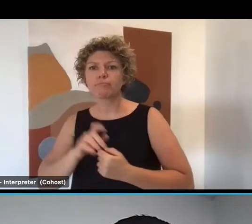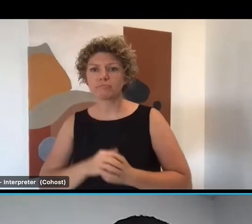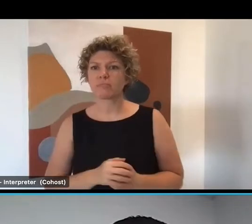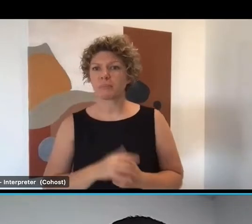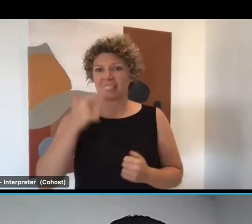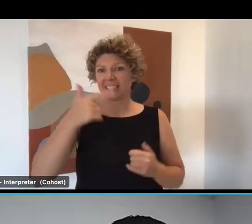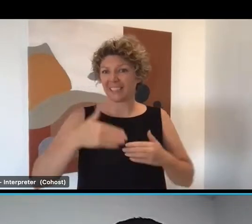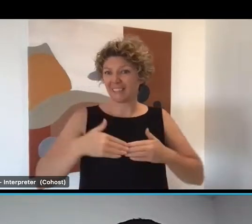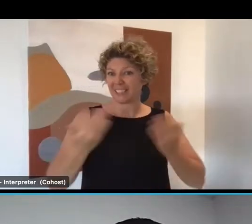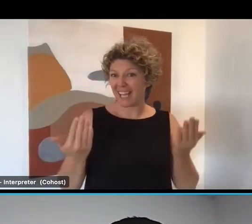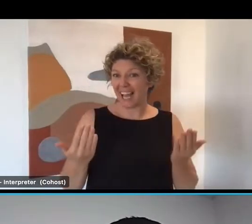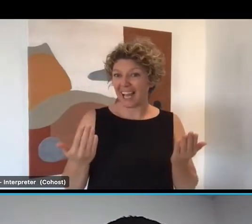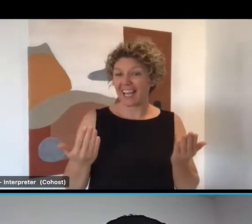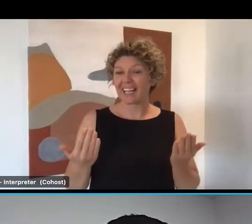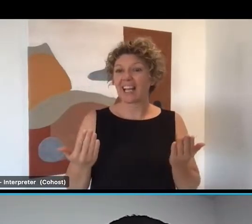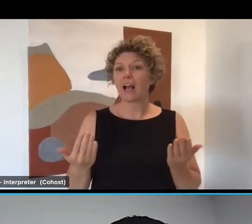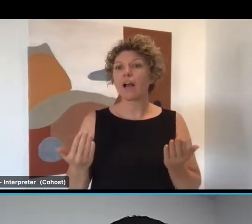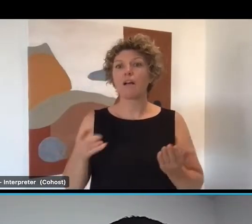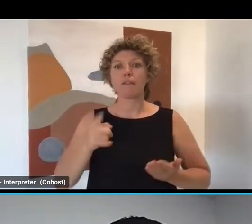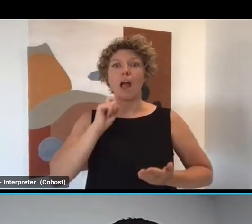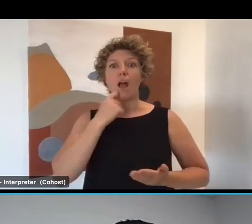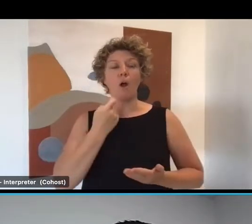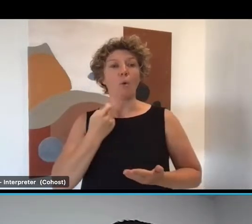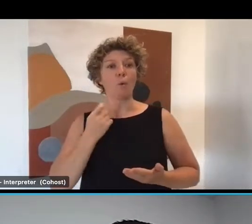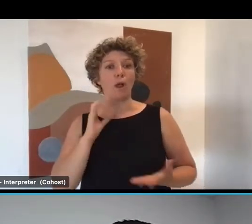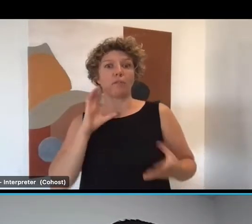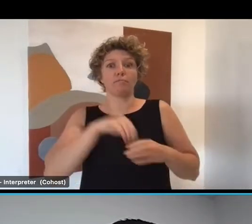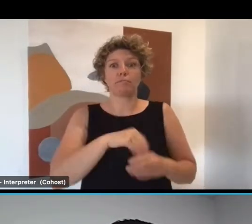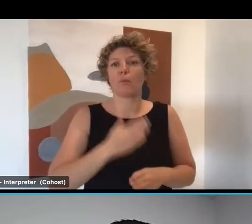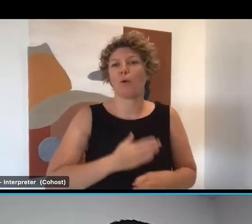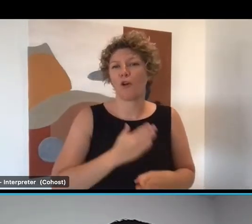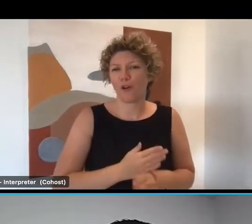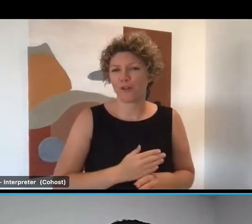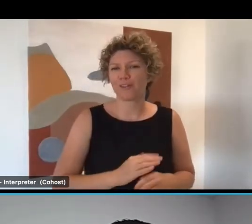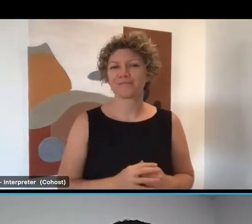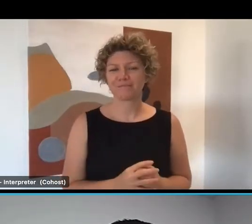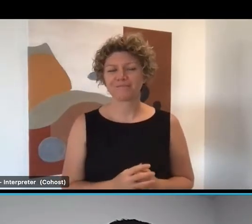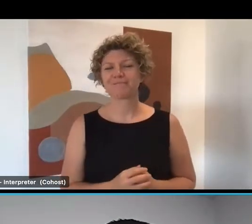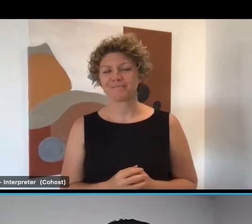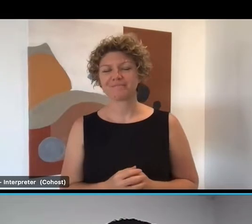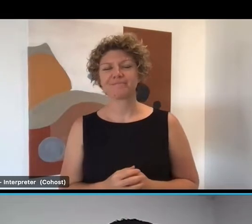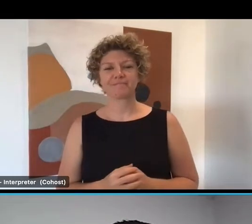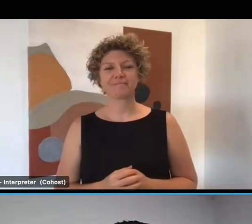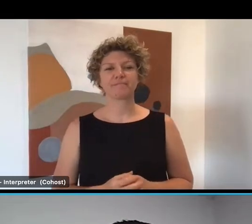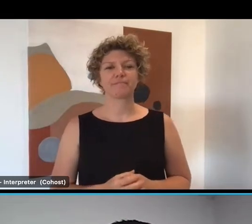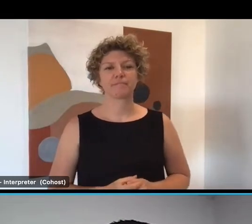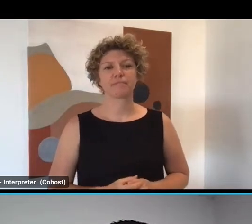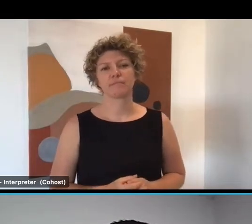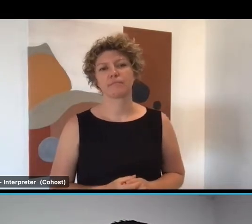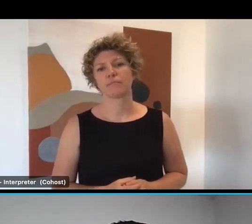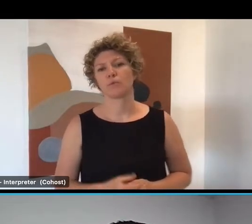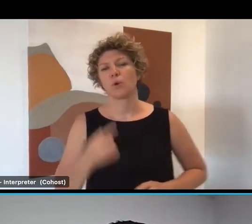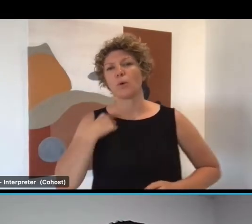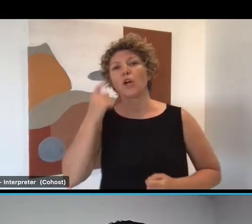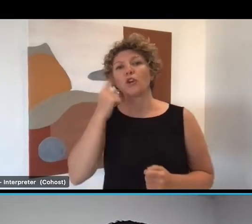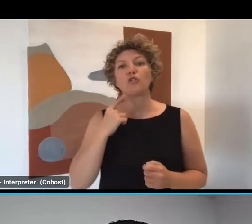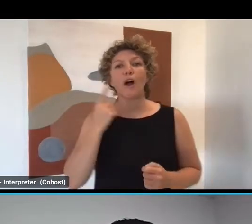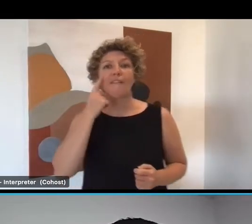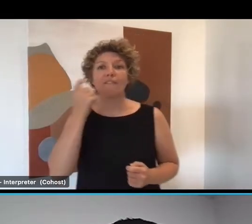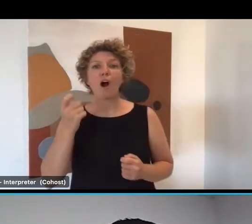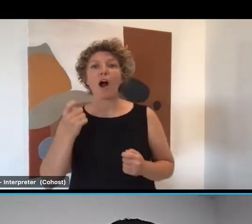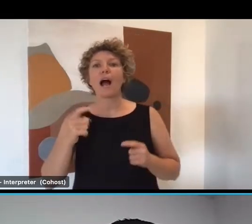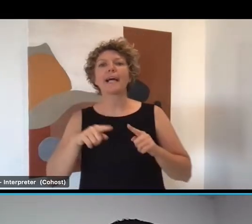seven days. David their interest starts to drop off from the sector. David We've had a concept of Lazarus-ing students. David It's over